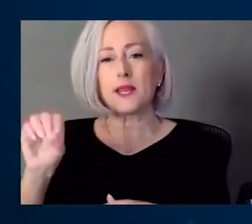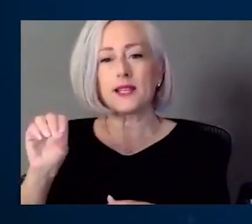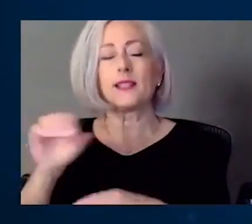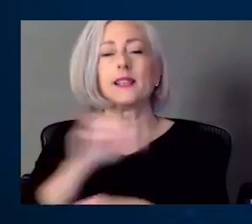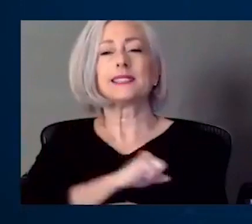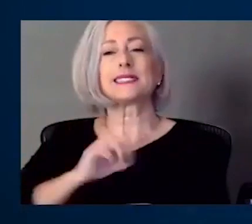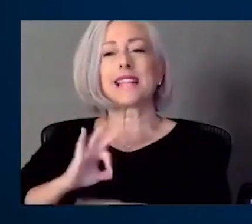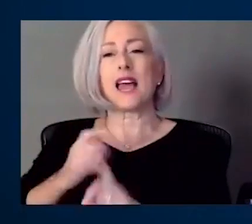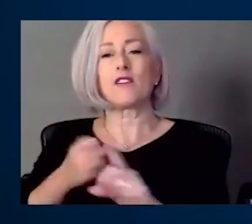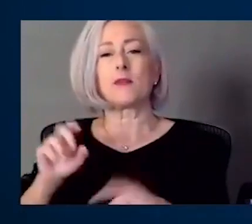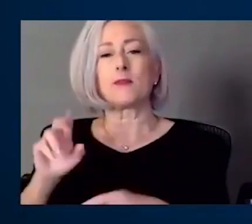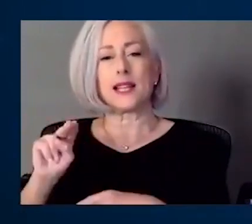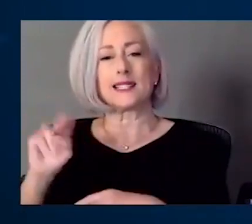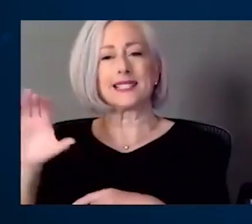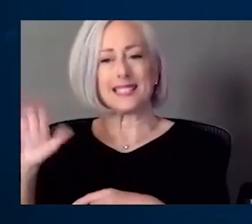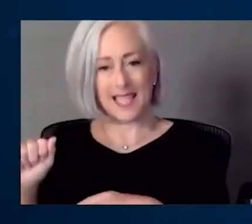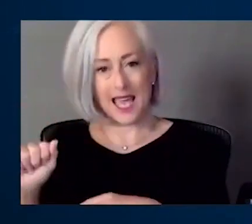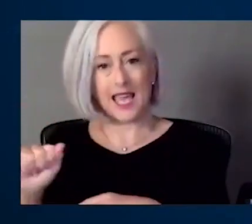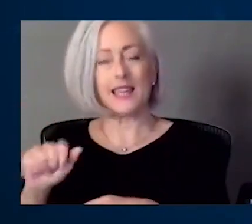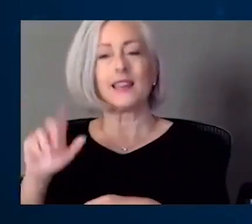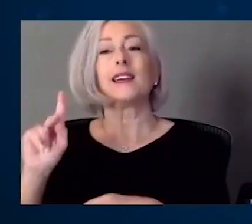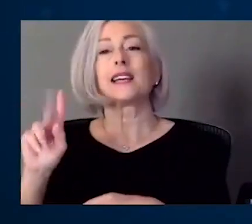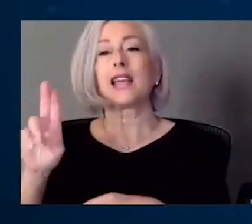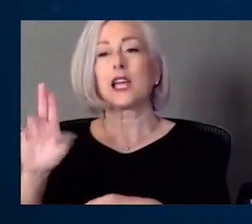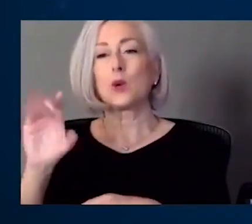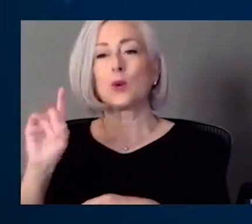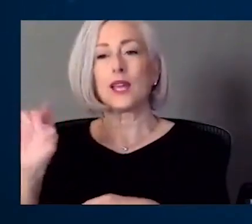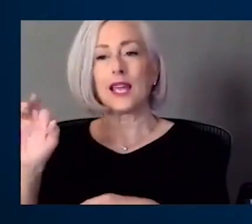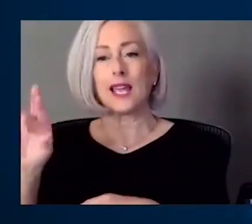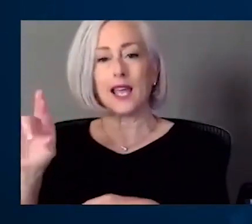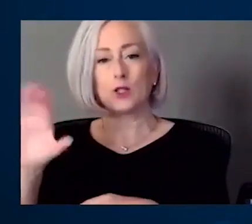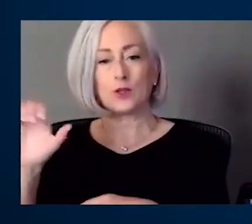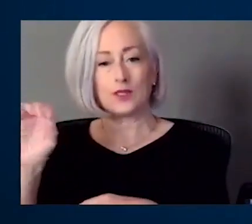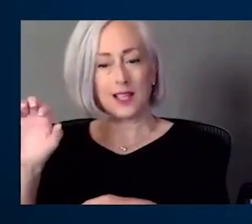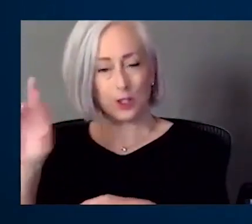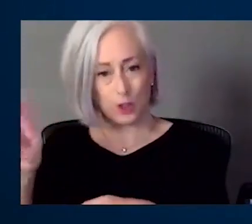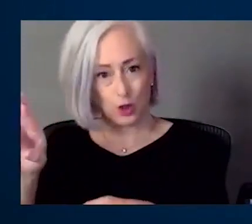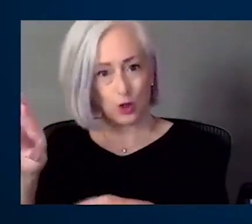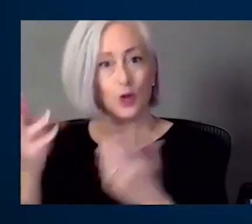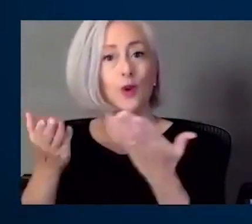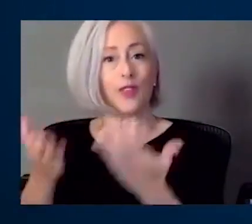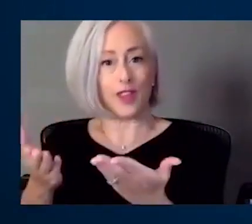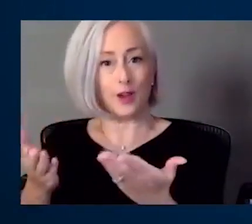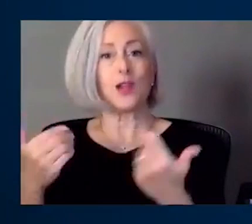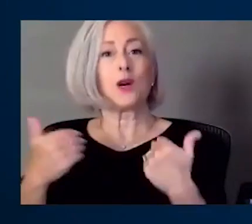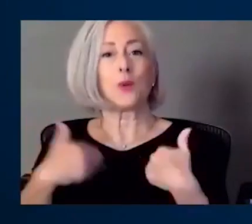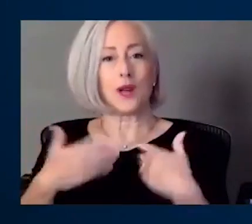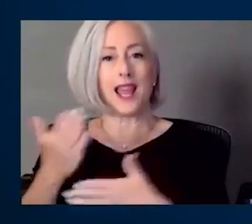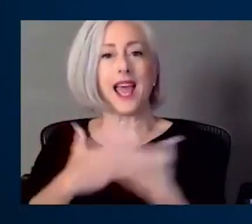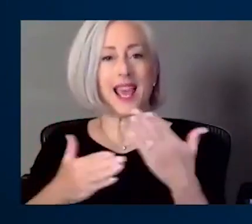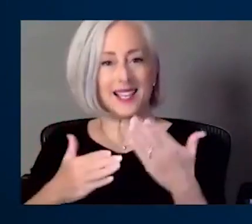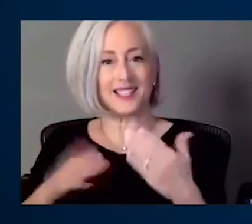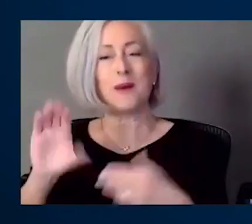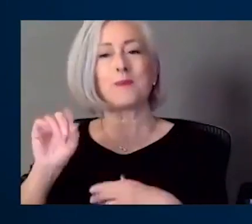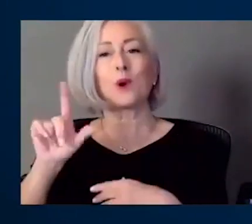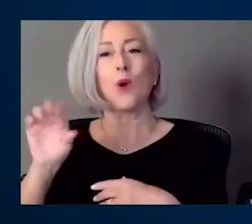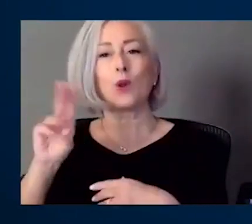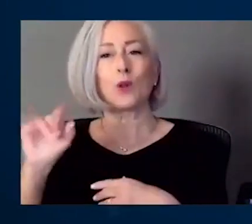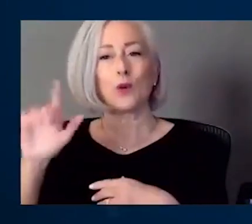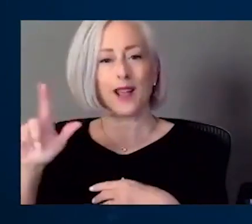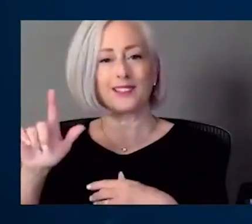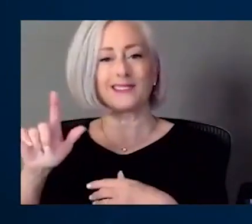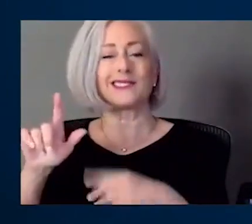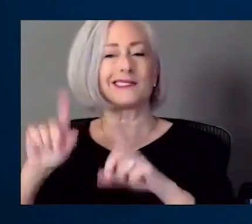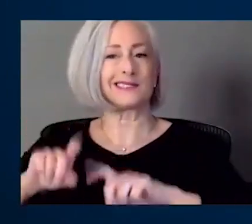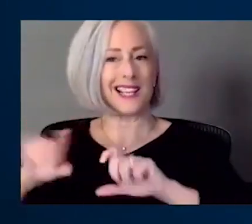and KU cancer center were on site for that. So we did get some, some colorectal screening done. We did get some PSAs